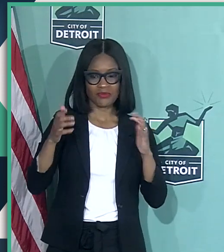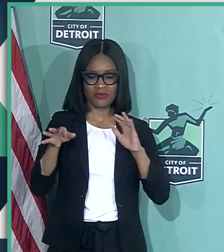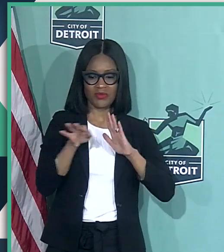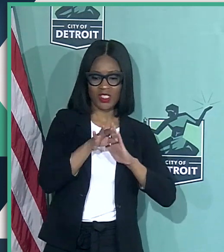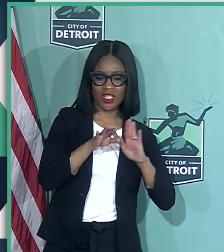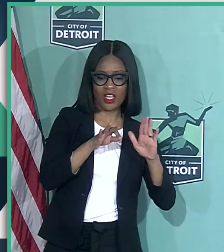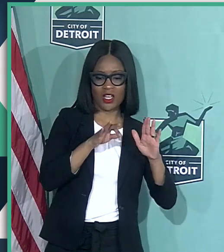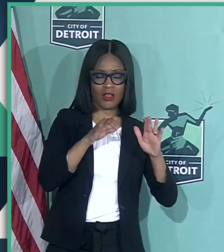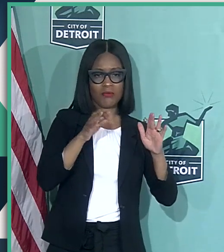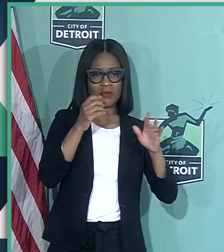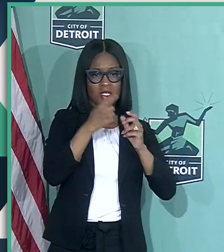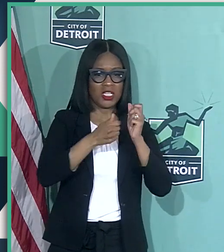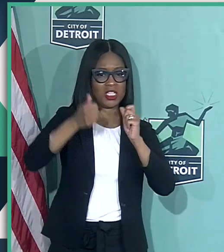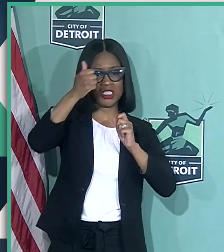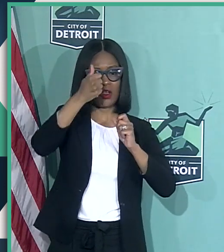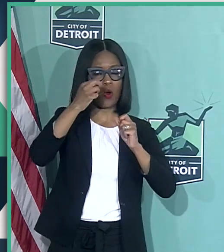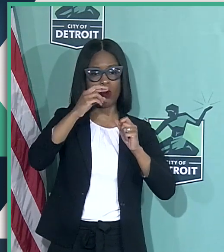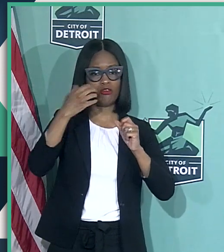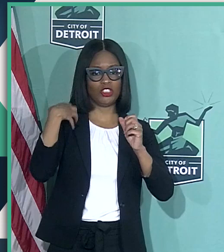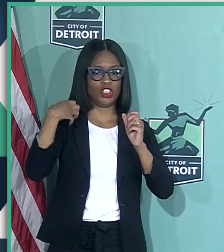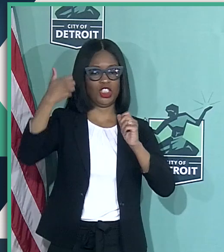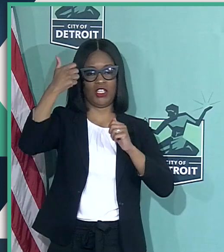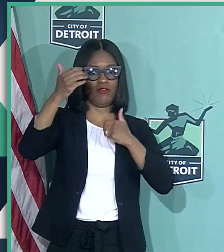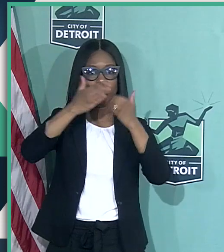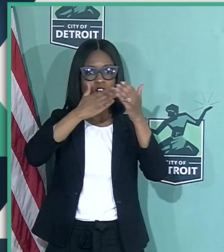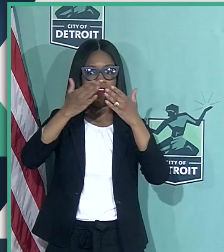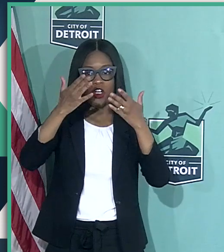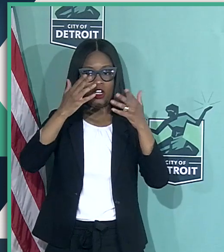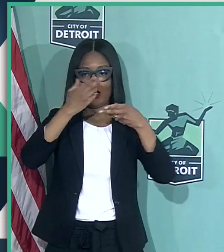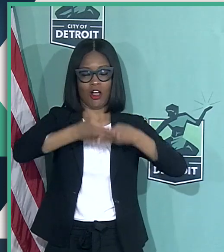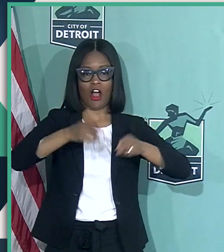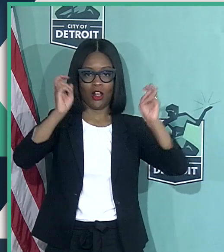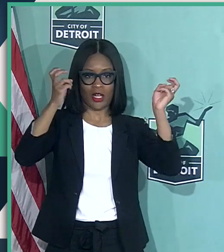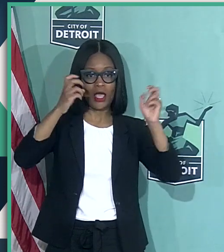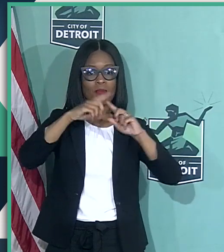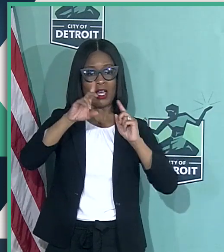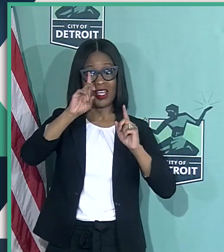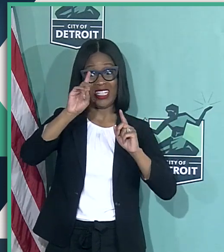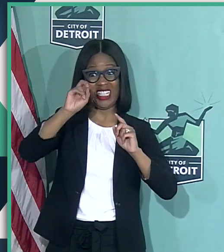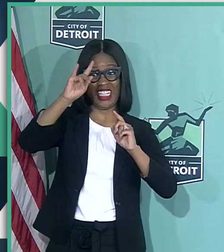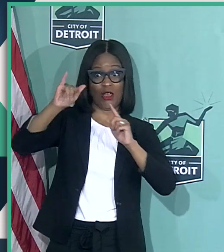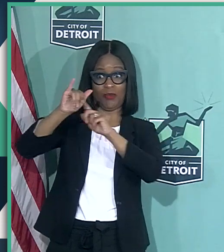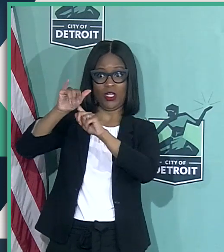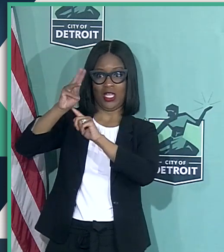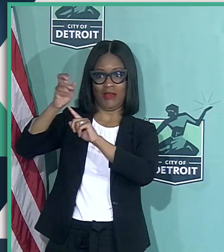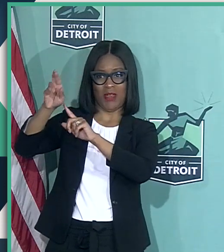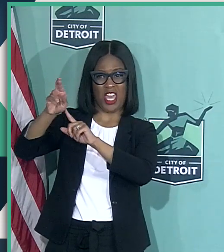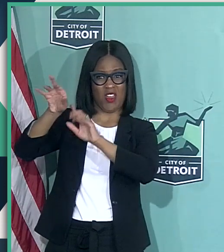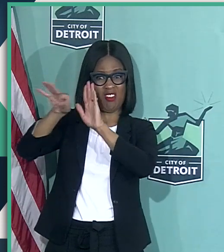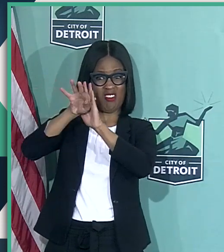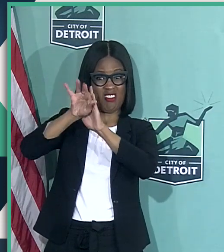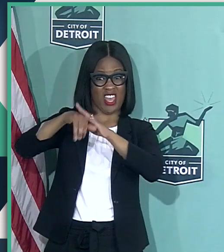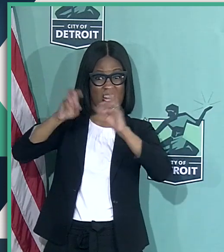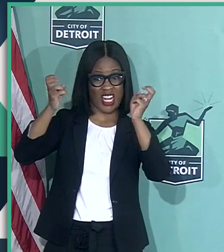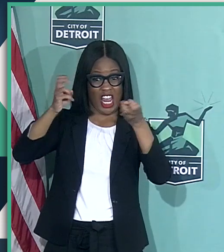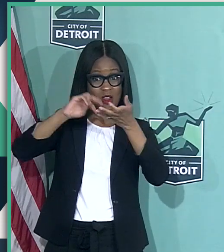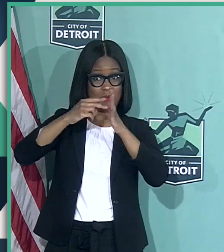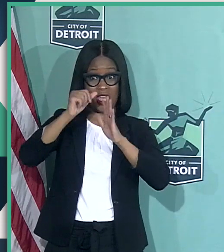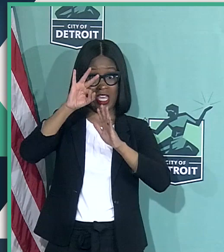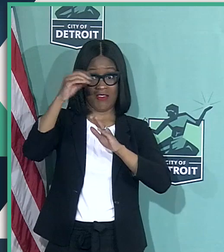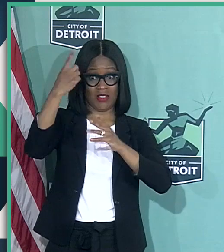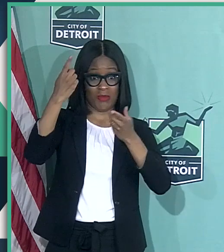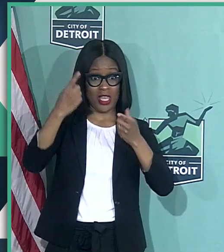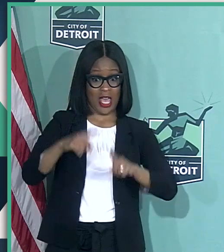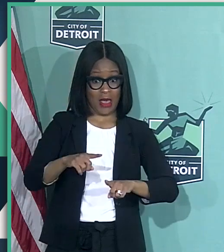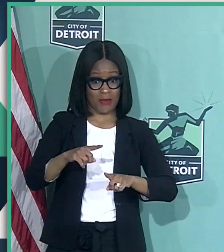executive or chief, whatever office you want to call it, does the deputy mayor designation mean that if something should happen to you and